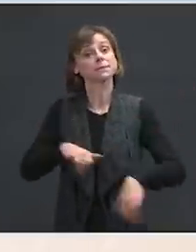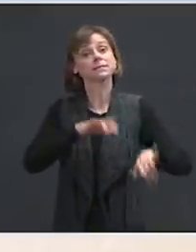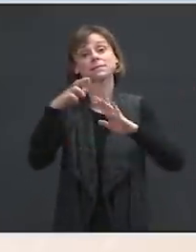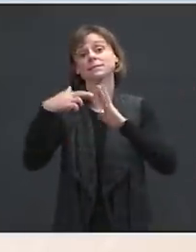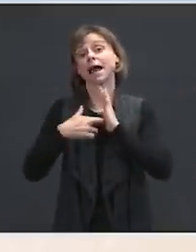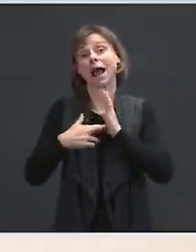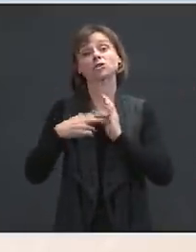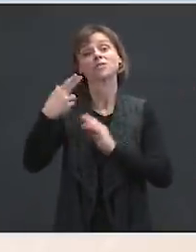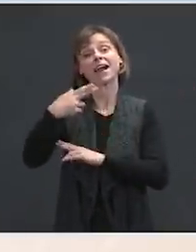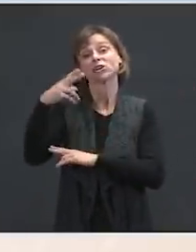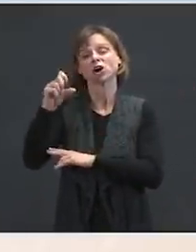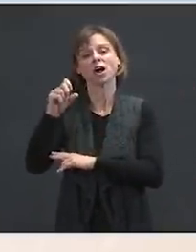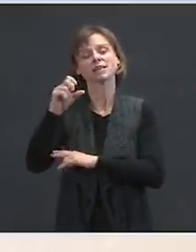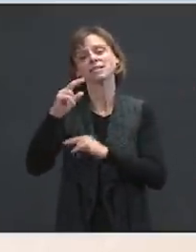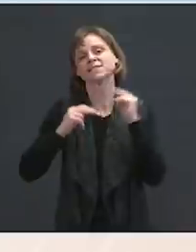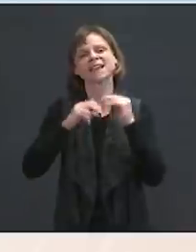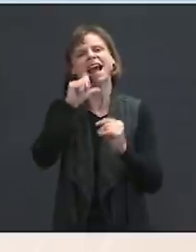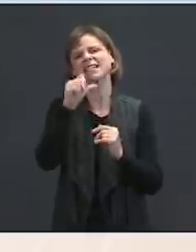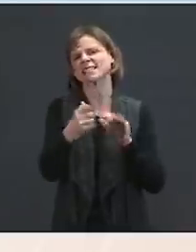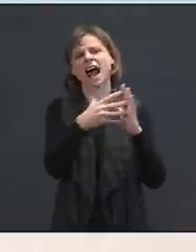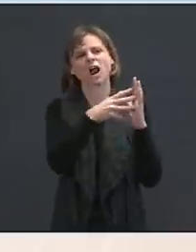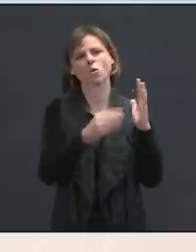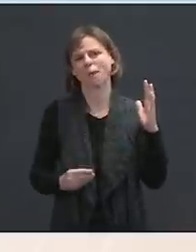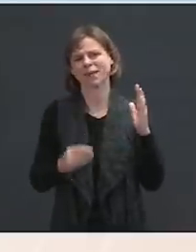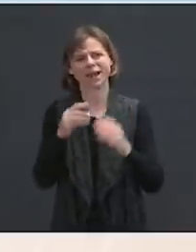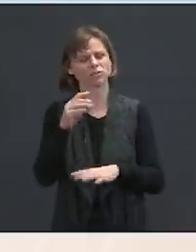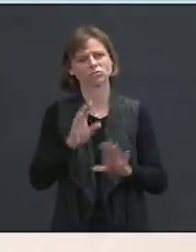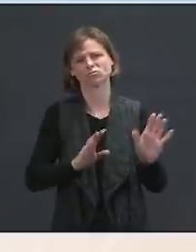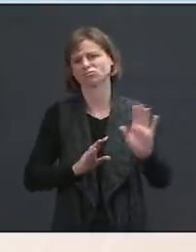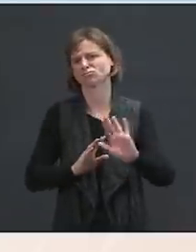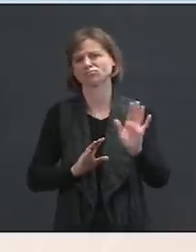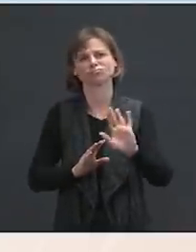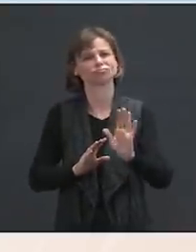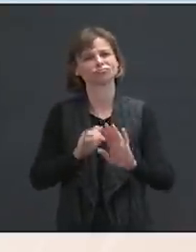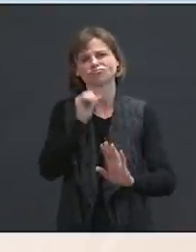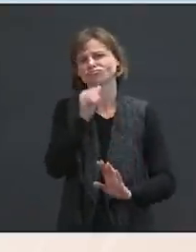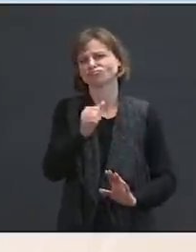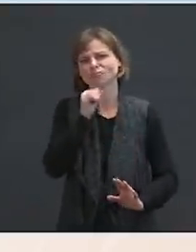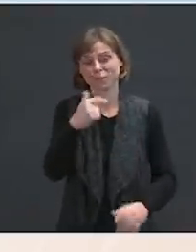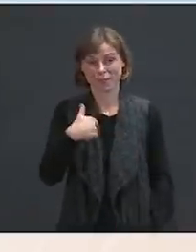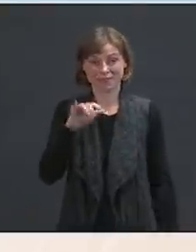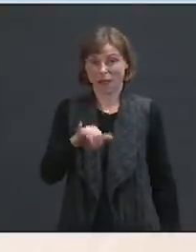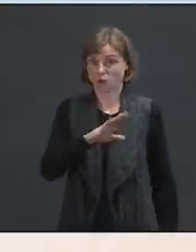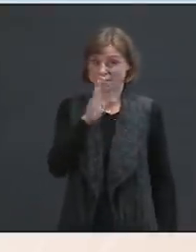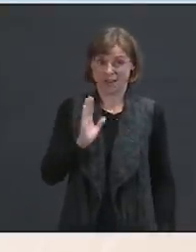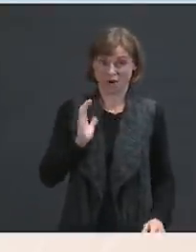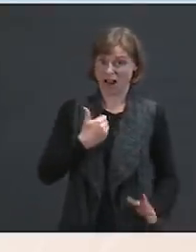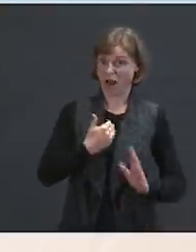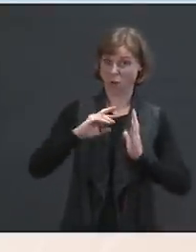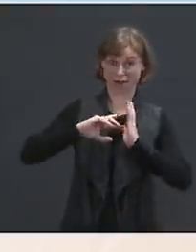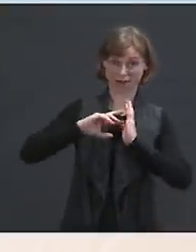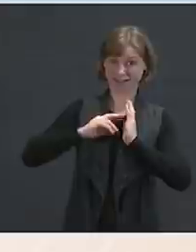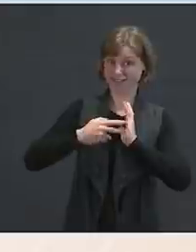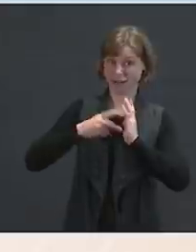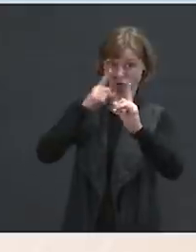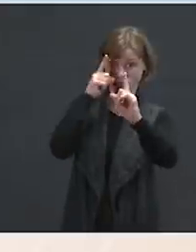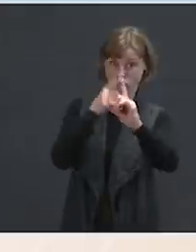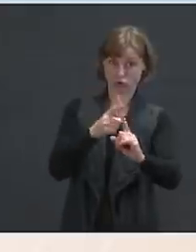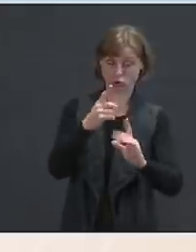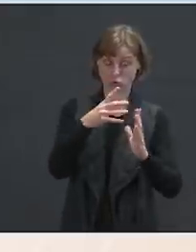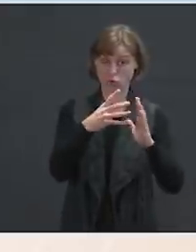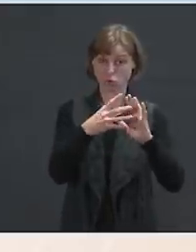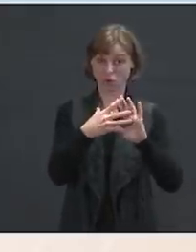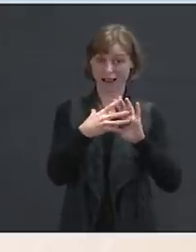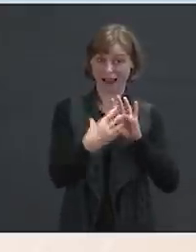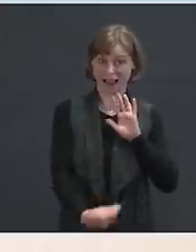facilities. It is not a replication — certainly not. That's — that is never our intention of replicating the immigration policies of